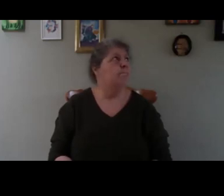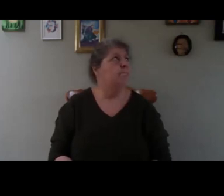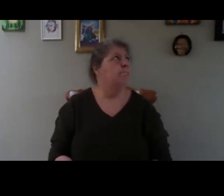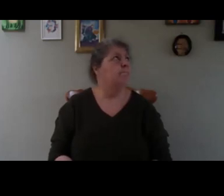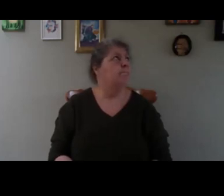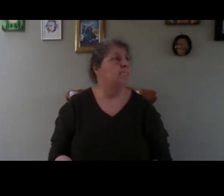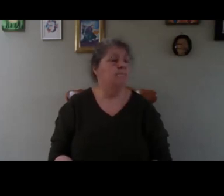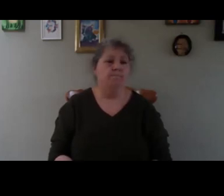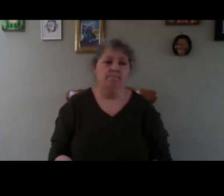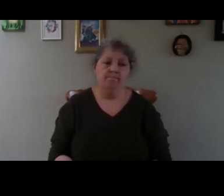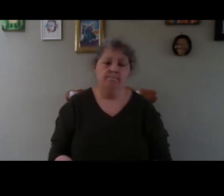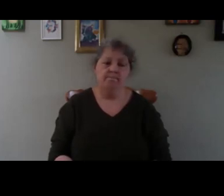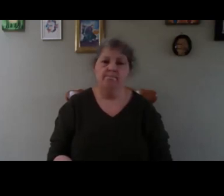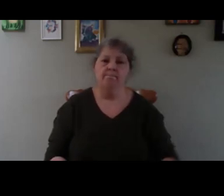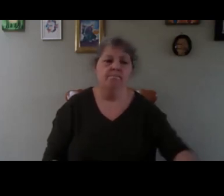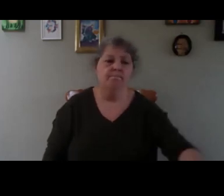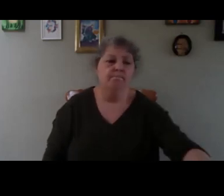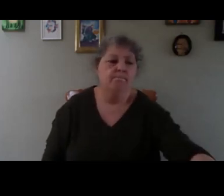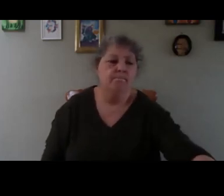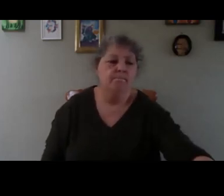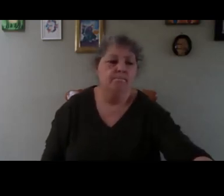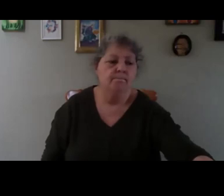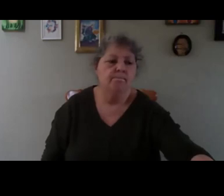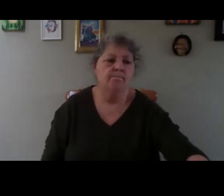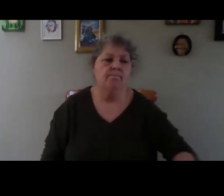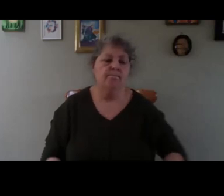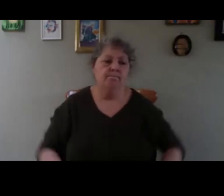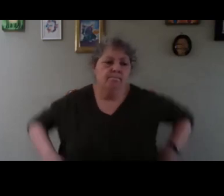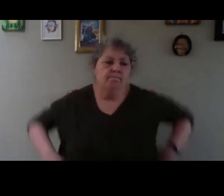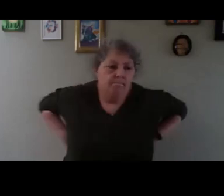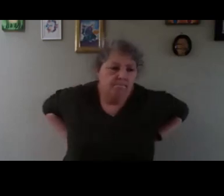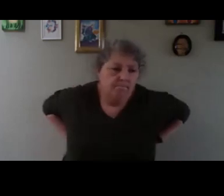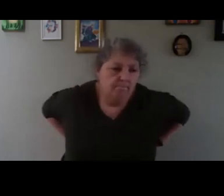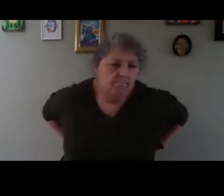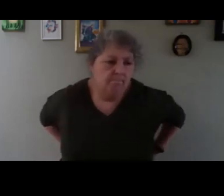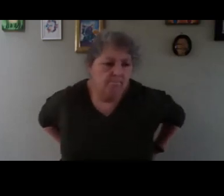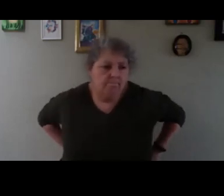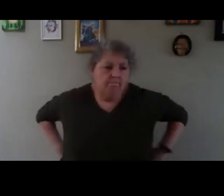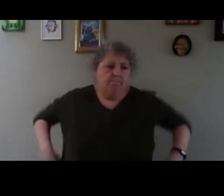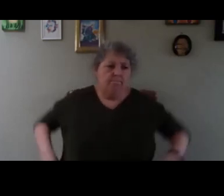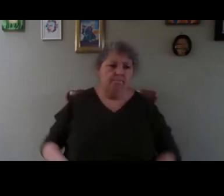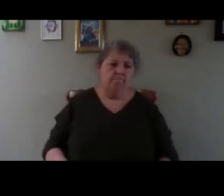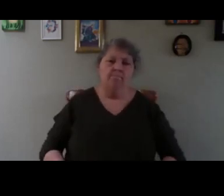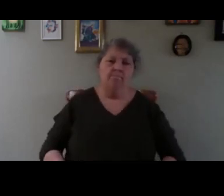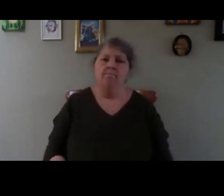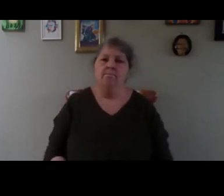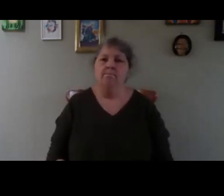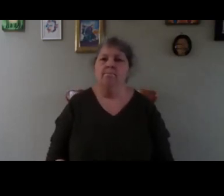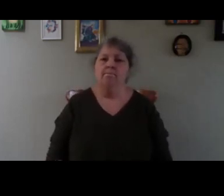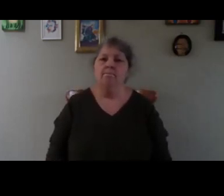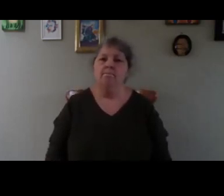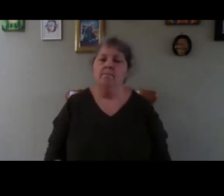tomato and you can try to do something like this and this is closer a little bit more closer than